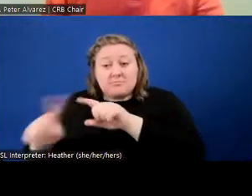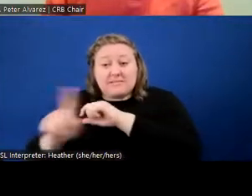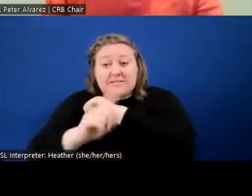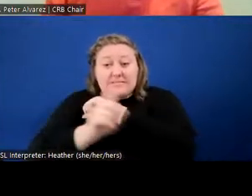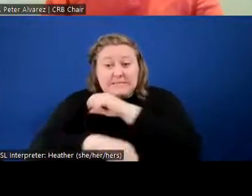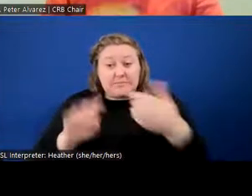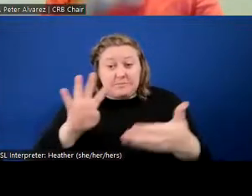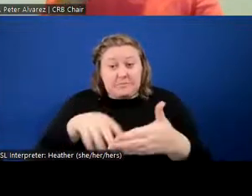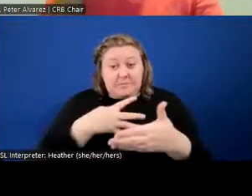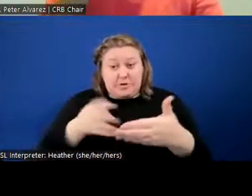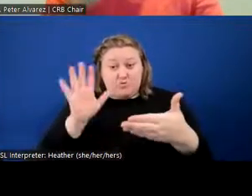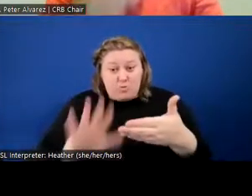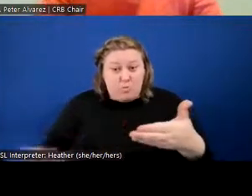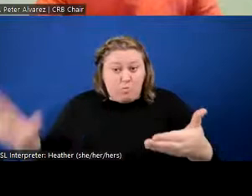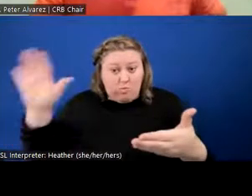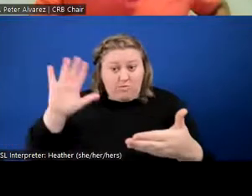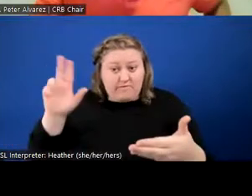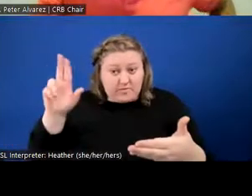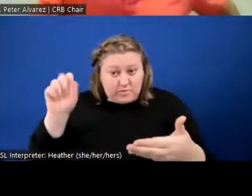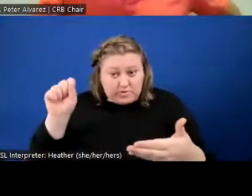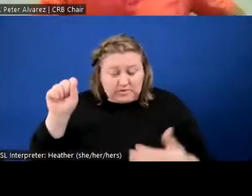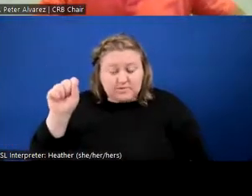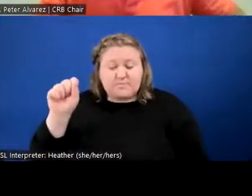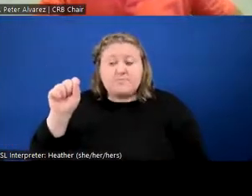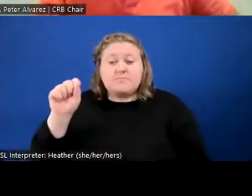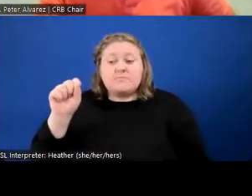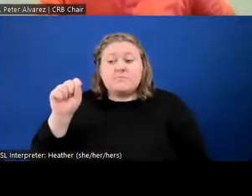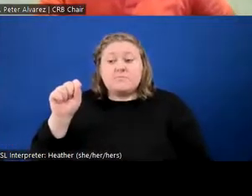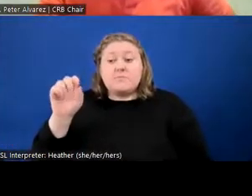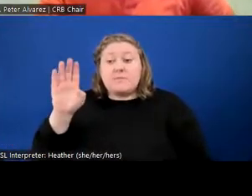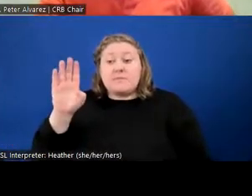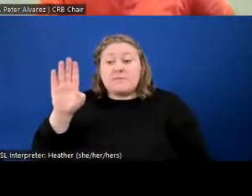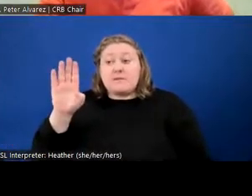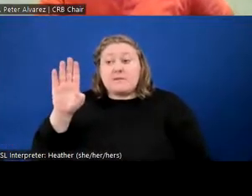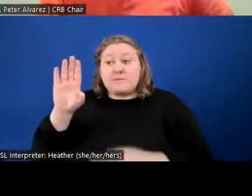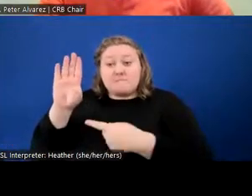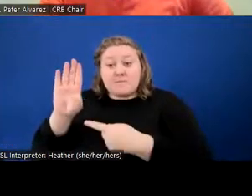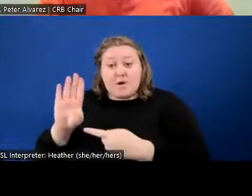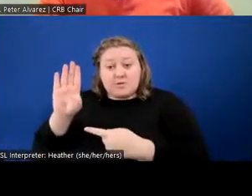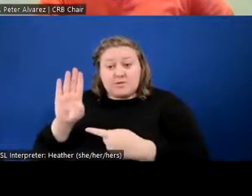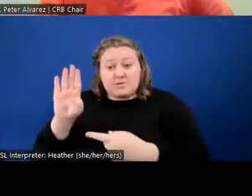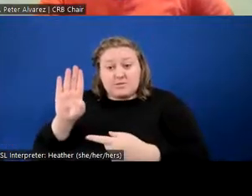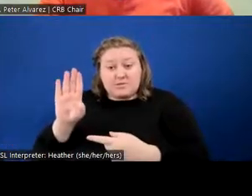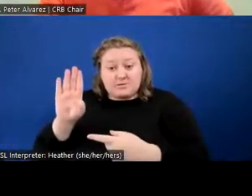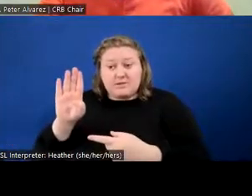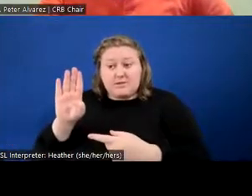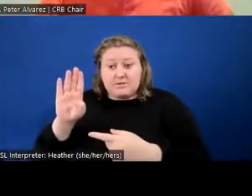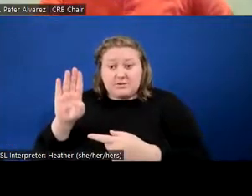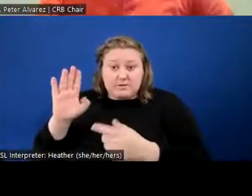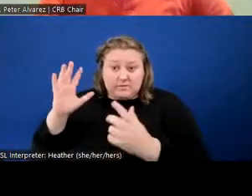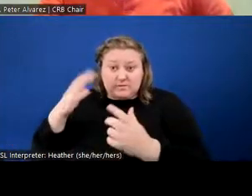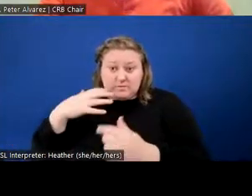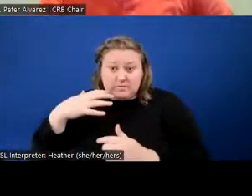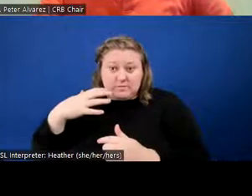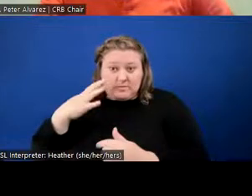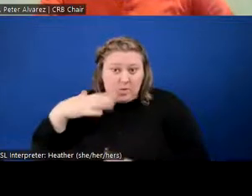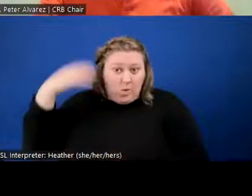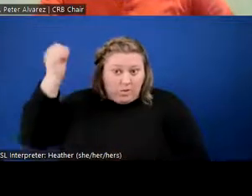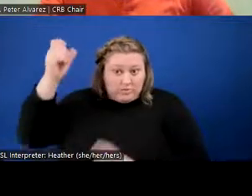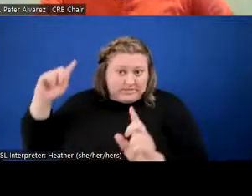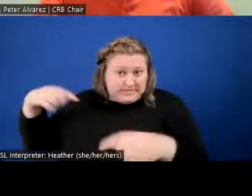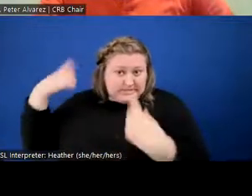play across the country. Boston being one of the, being the oldest, I'm going to stick to that saying,